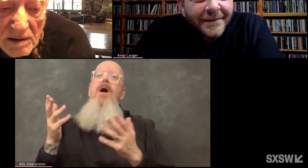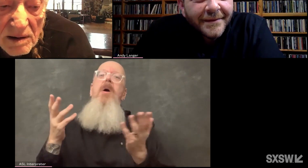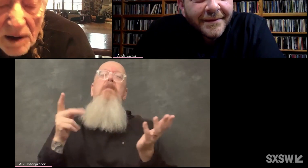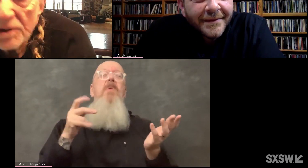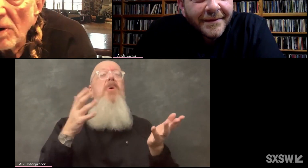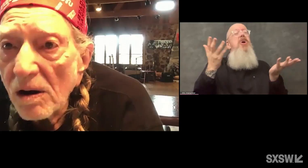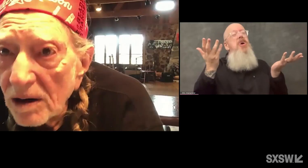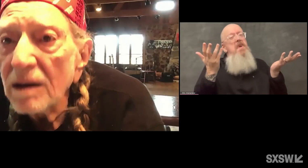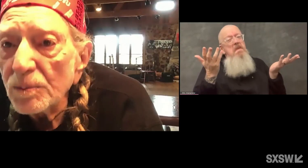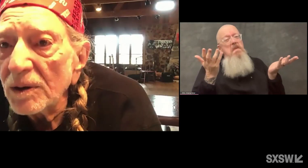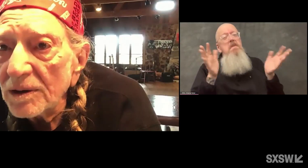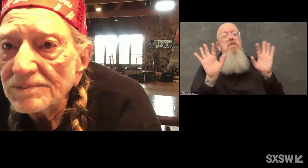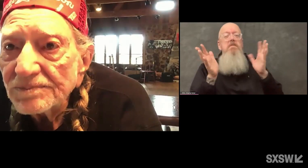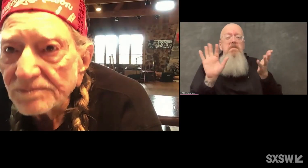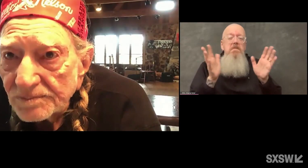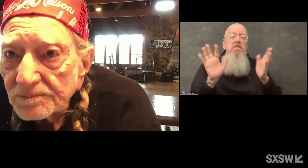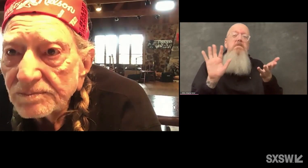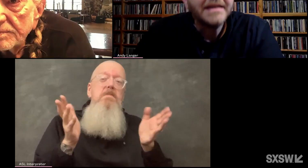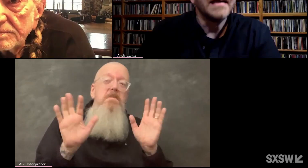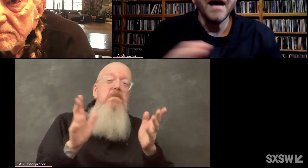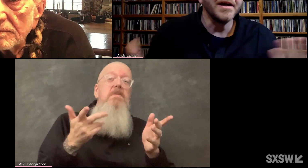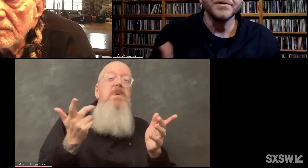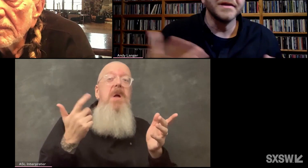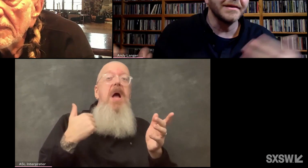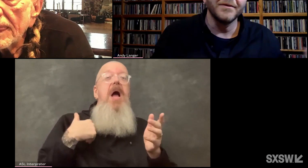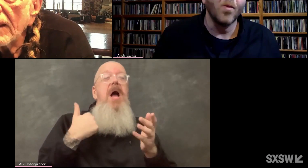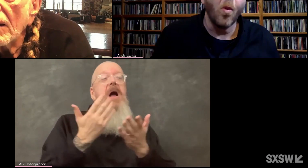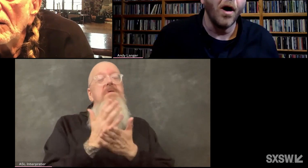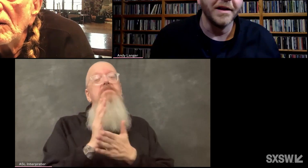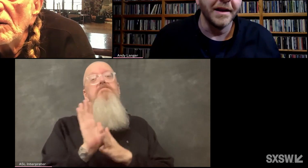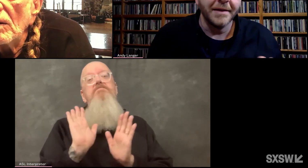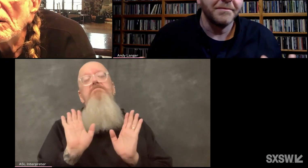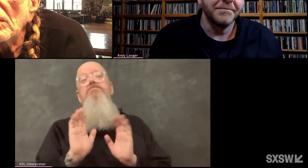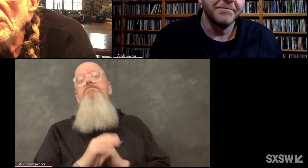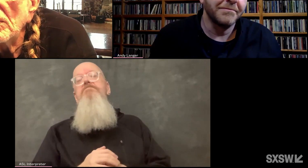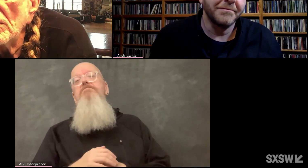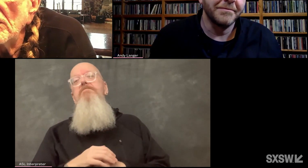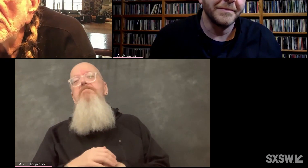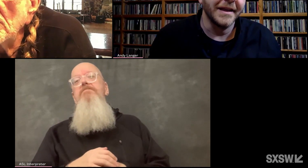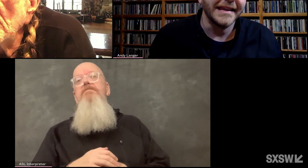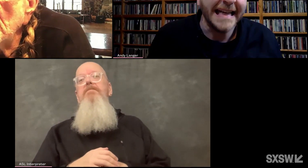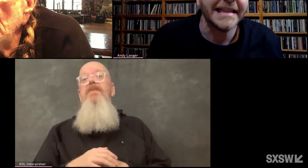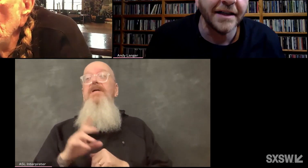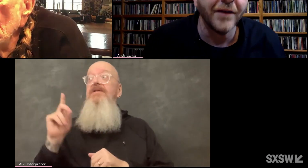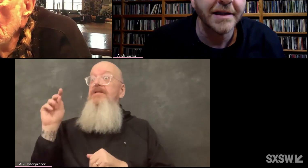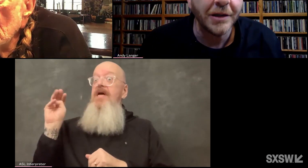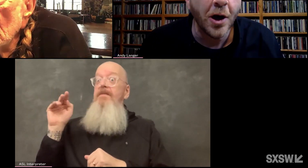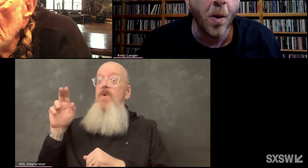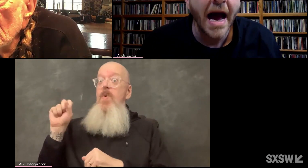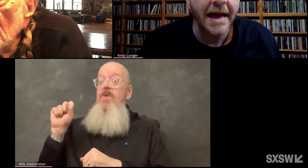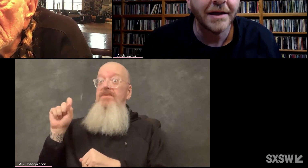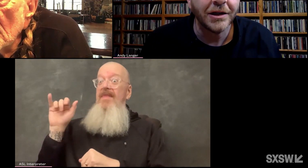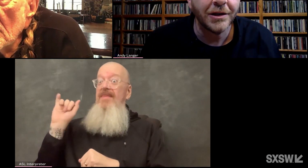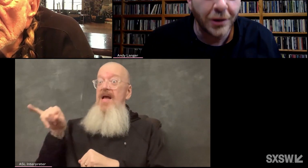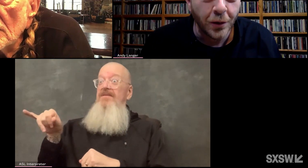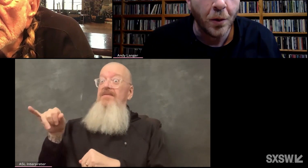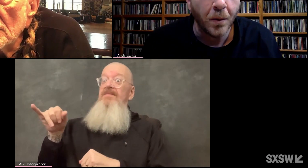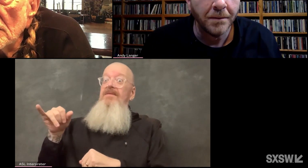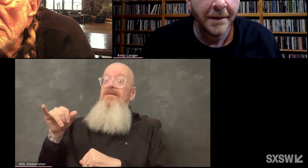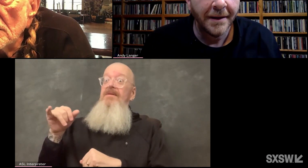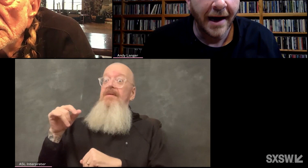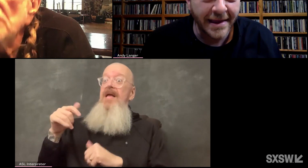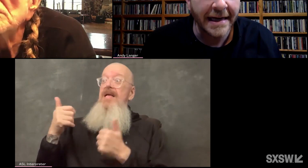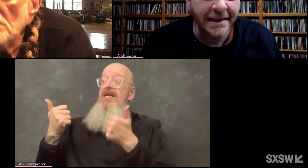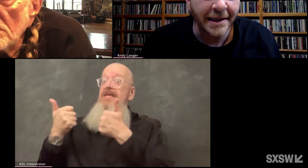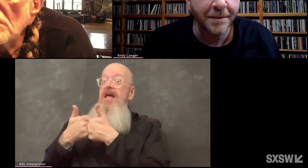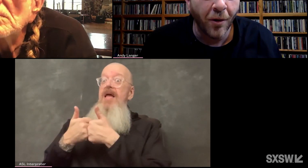Poker, I do all right at poker. I mean, dominoes is the one that the least of us know how to do,